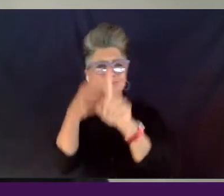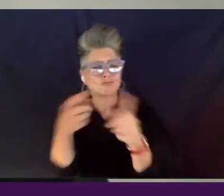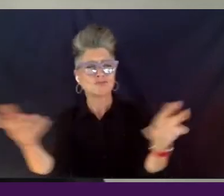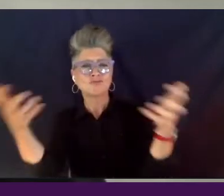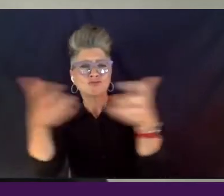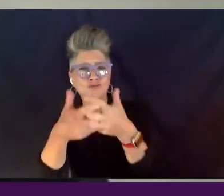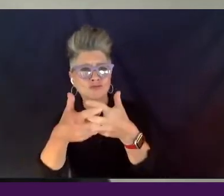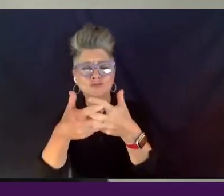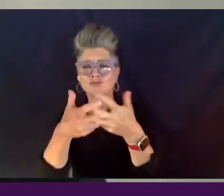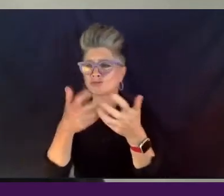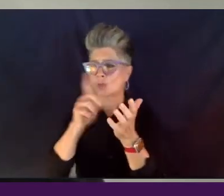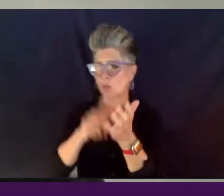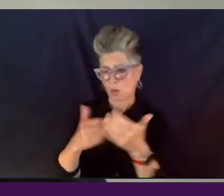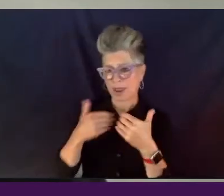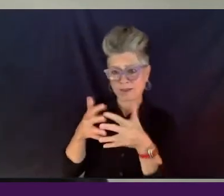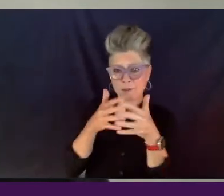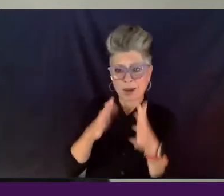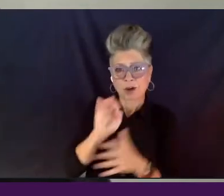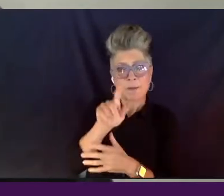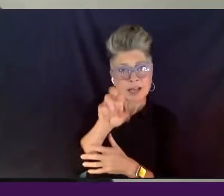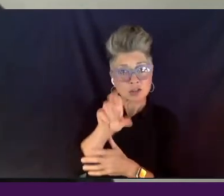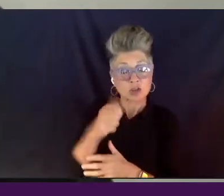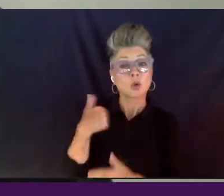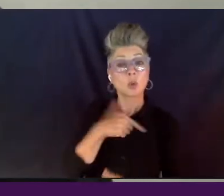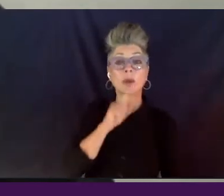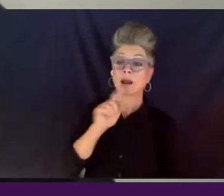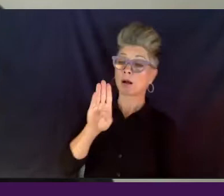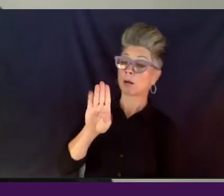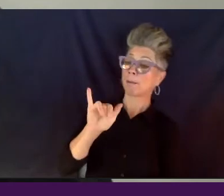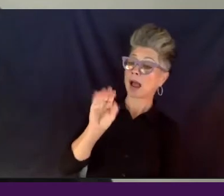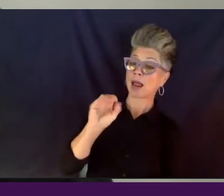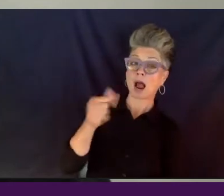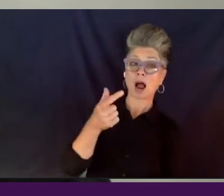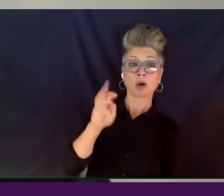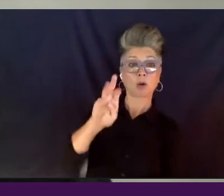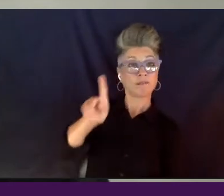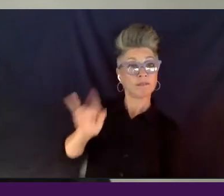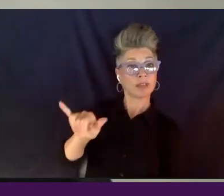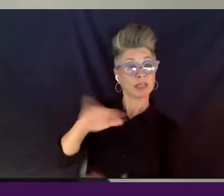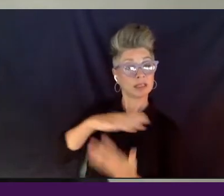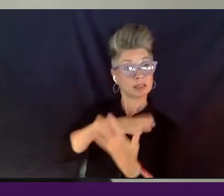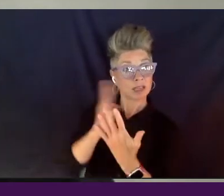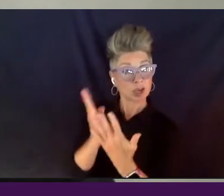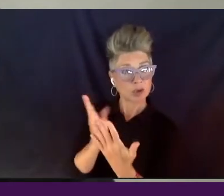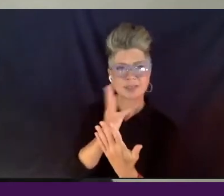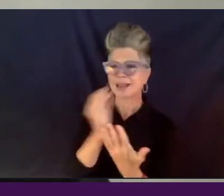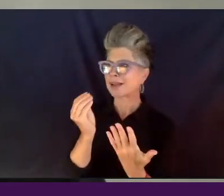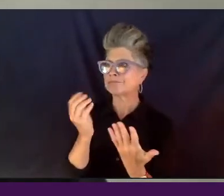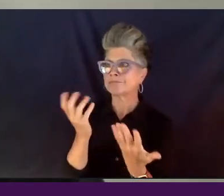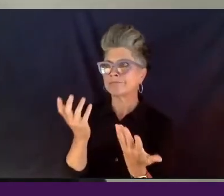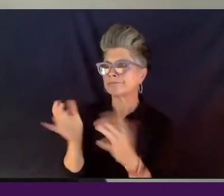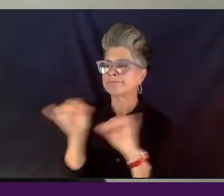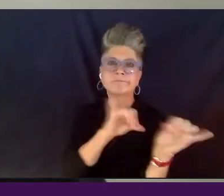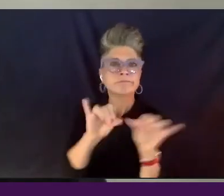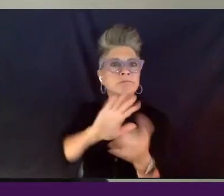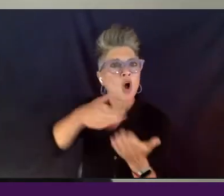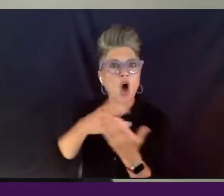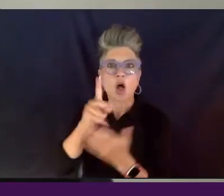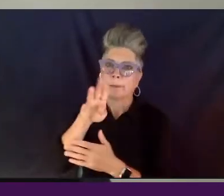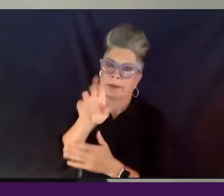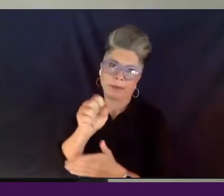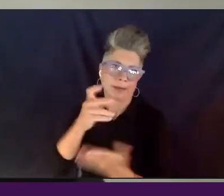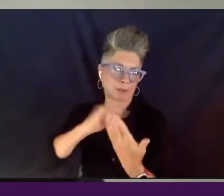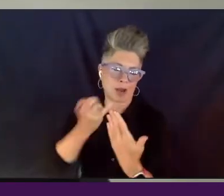at American Masters. We're a biography series. And we find as with all PBS projects, there's never enough money.